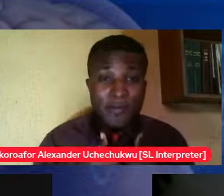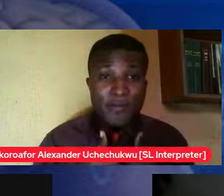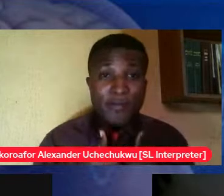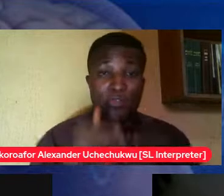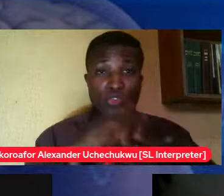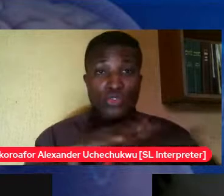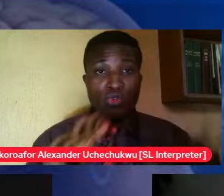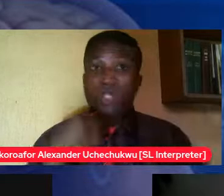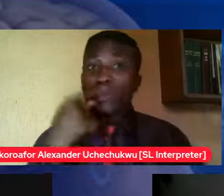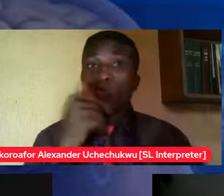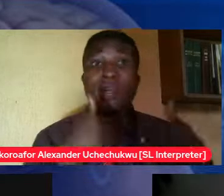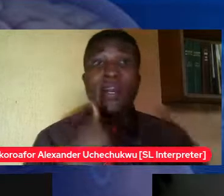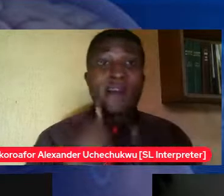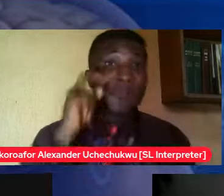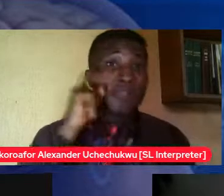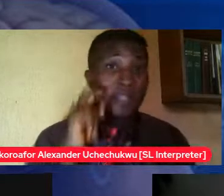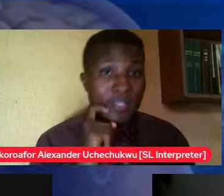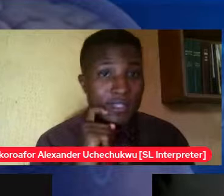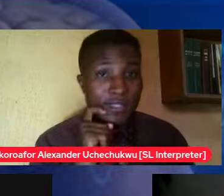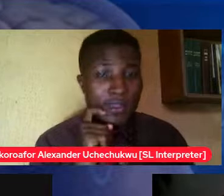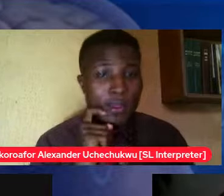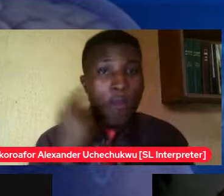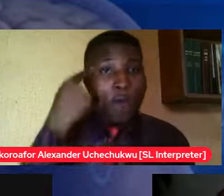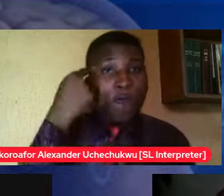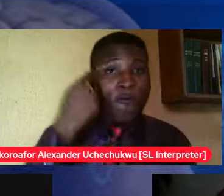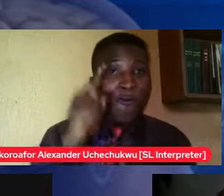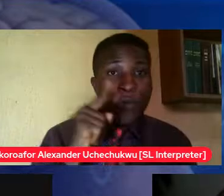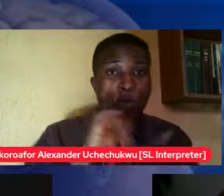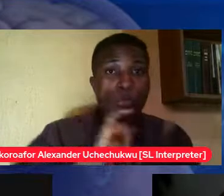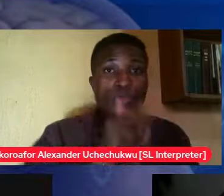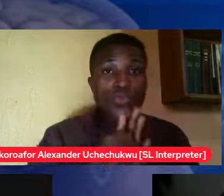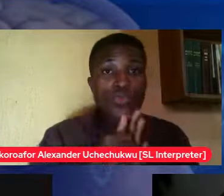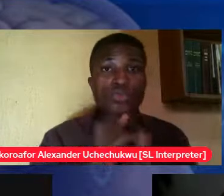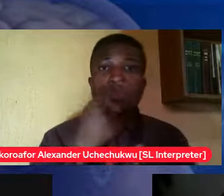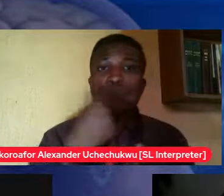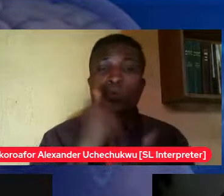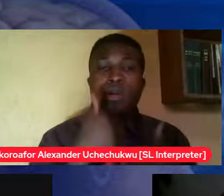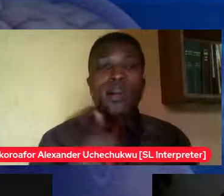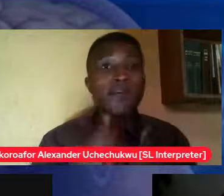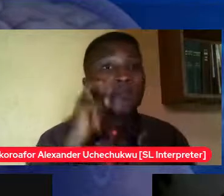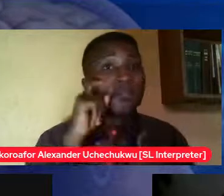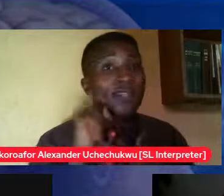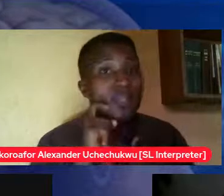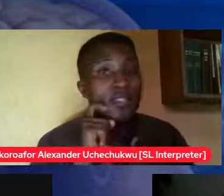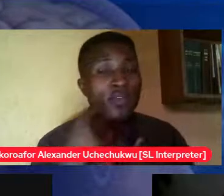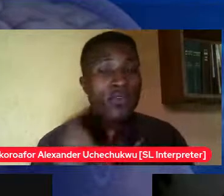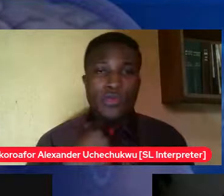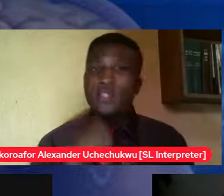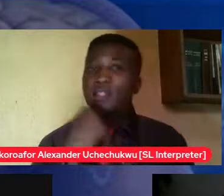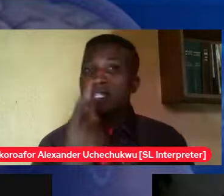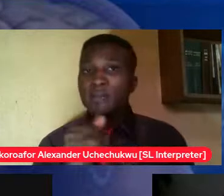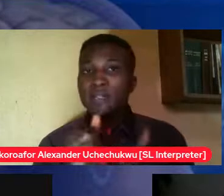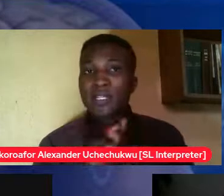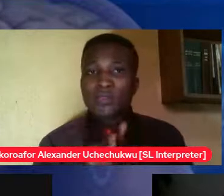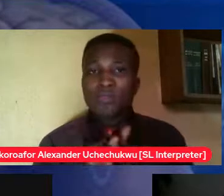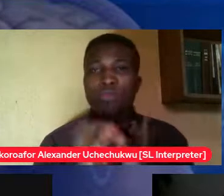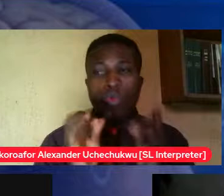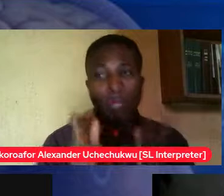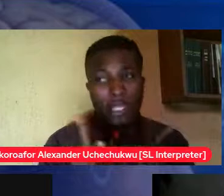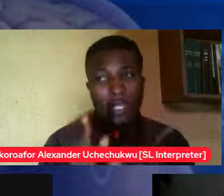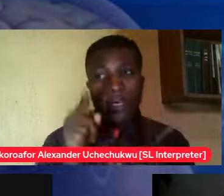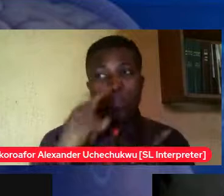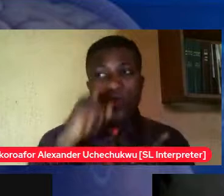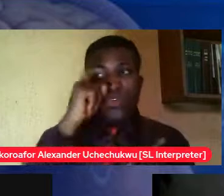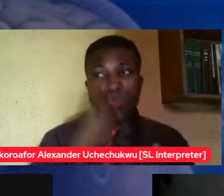you tell them okay you have to introduce contraceptives it's very important because